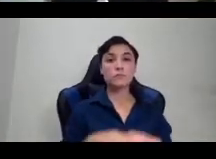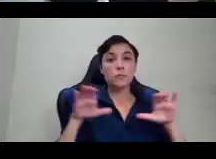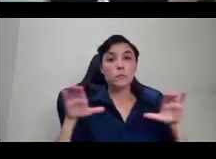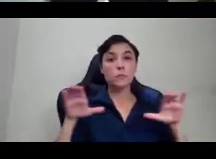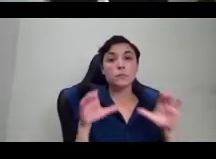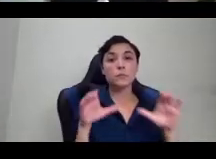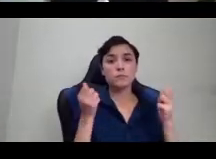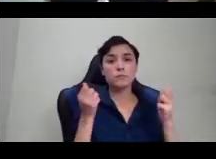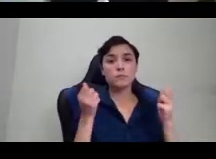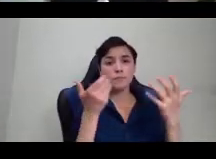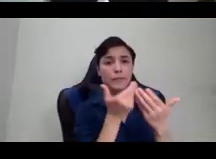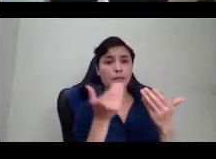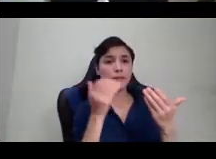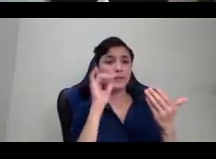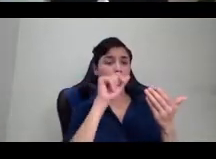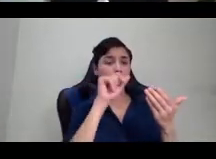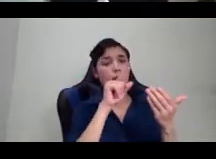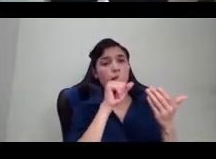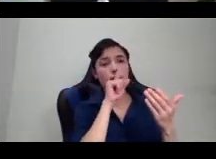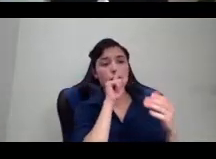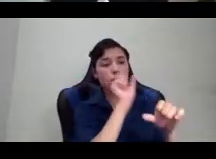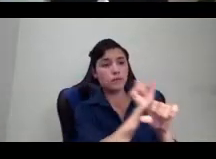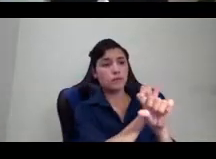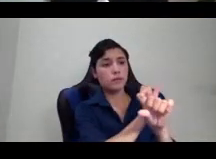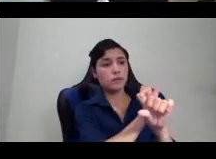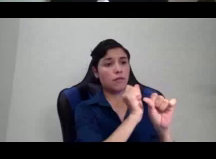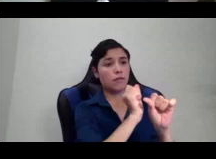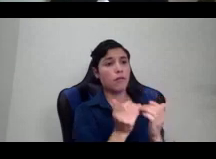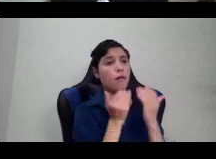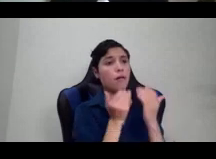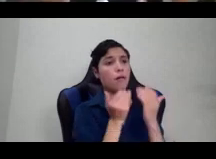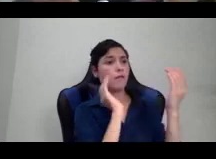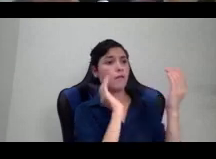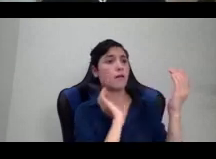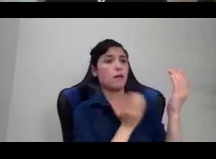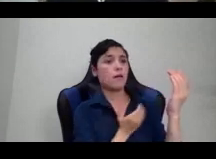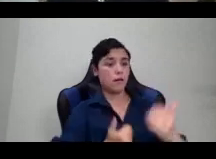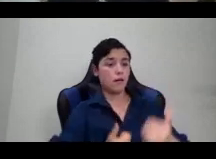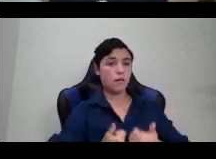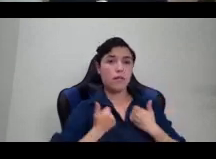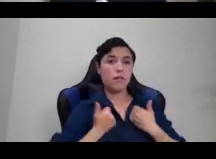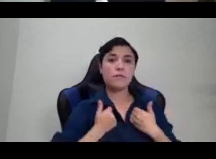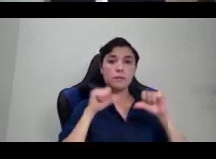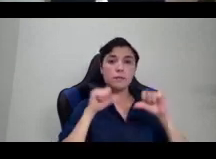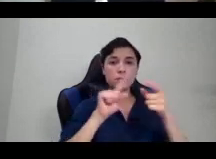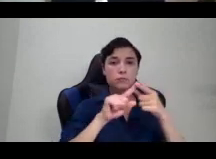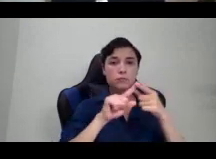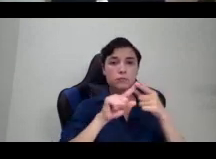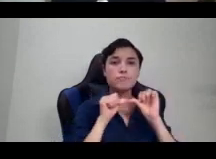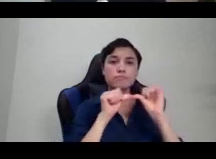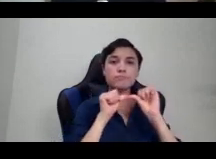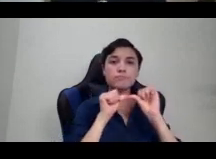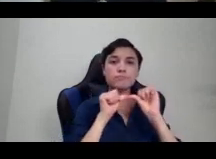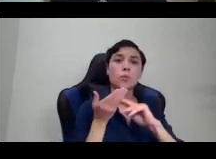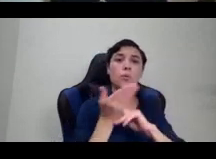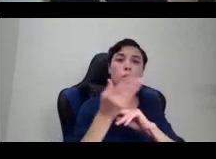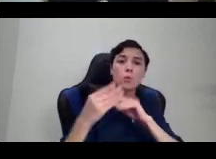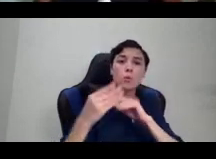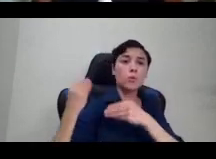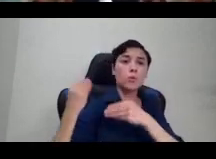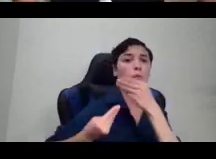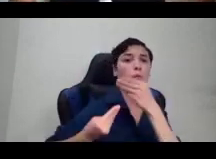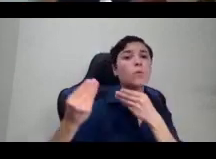that actually offer our life ways the sustainability that they need to continue on multiple generations into the future.